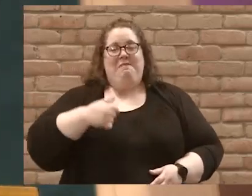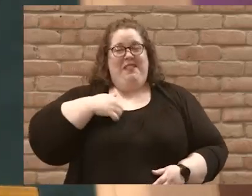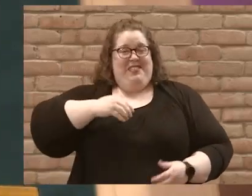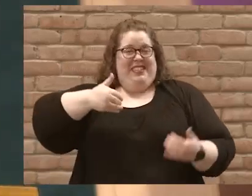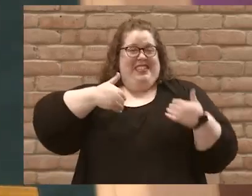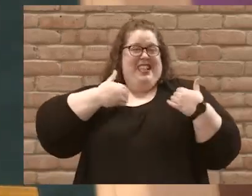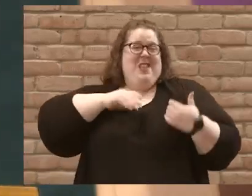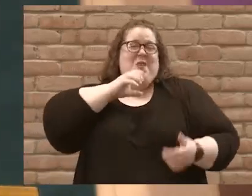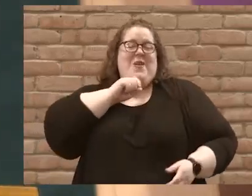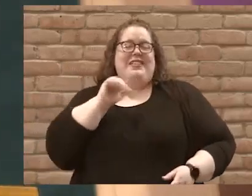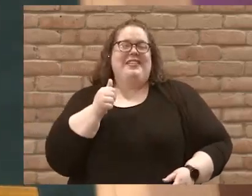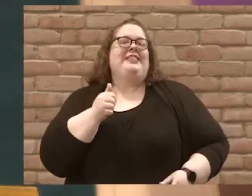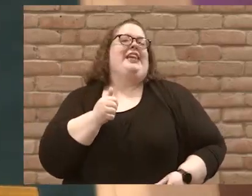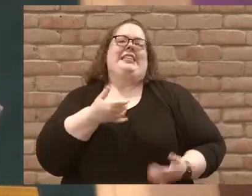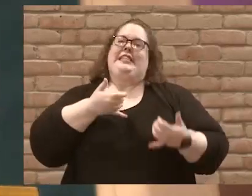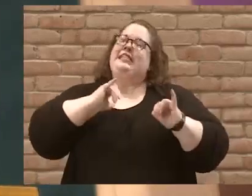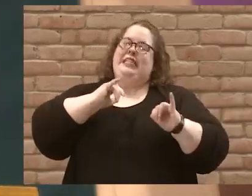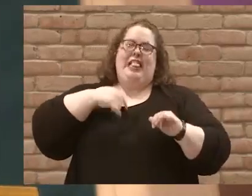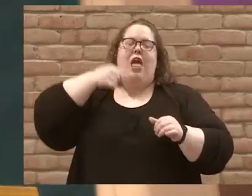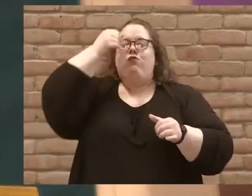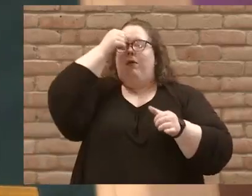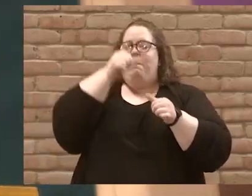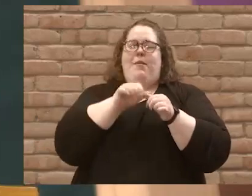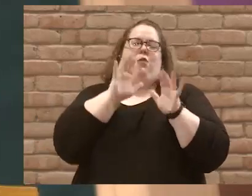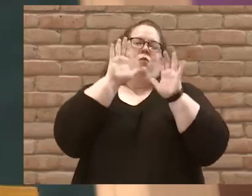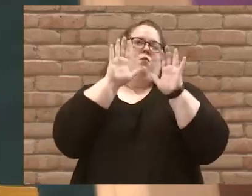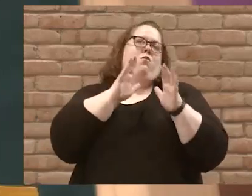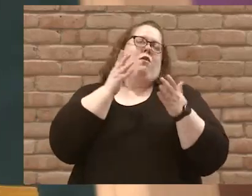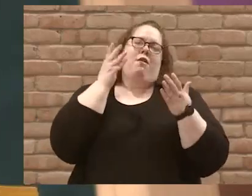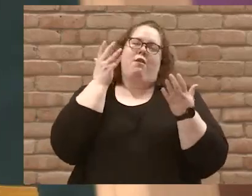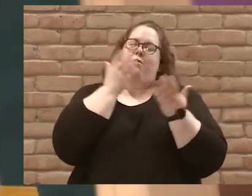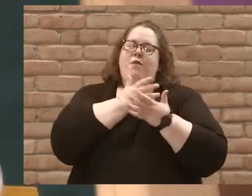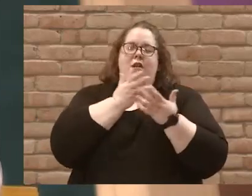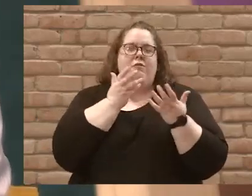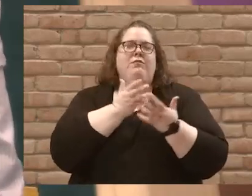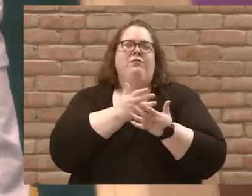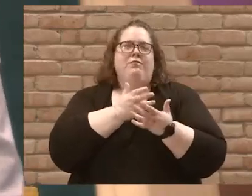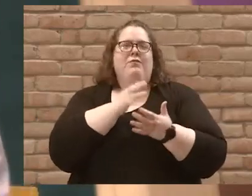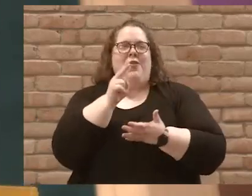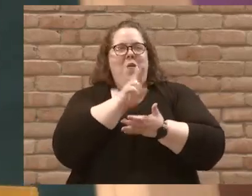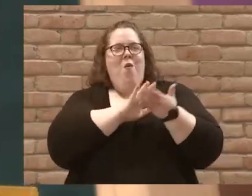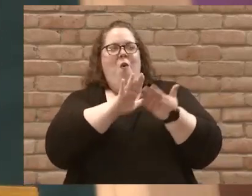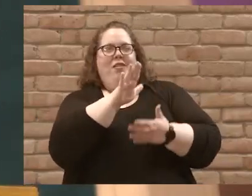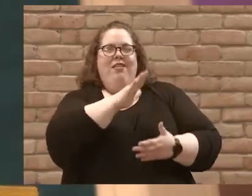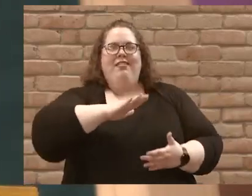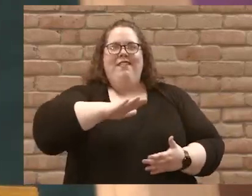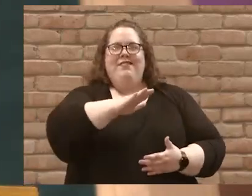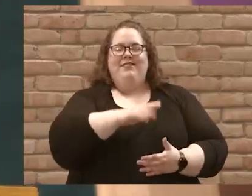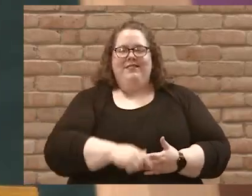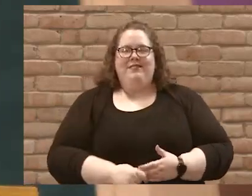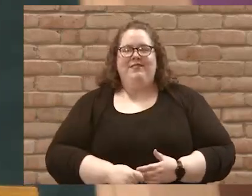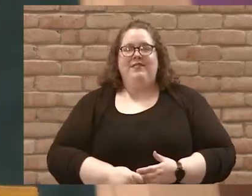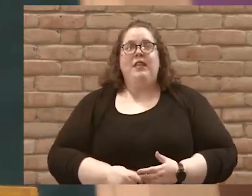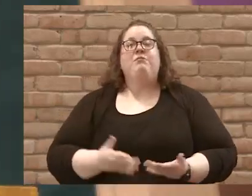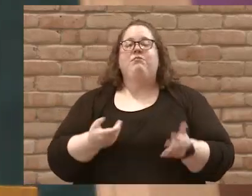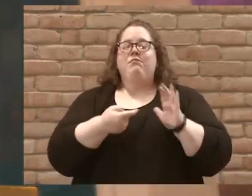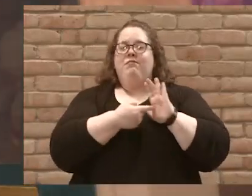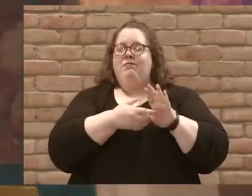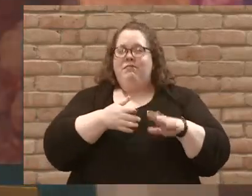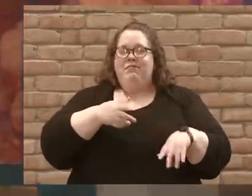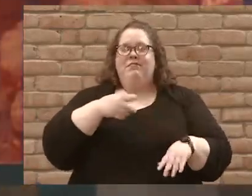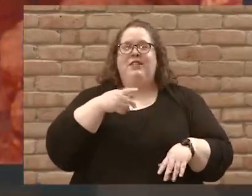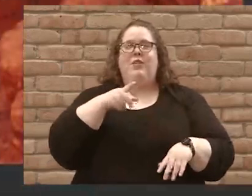10 years old, I have great memories of that time in the Holy Land. Like the time we made it to